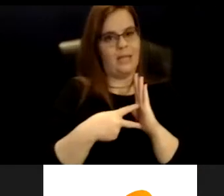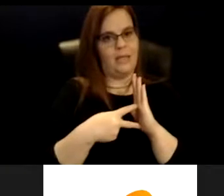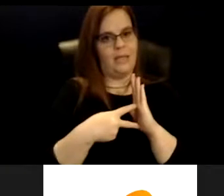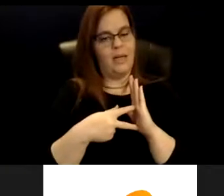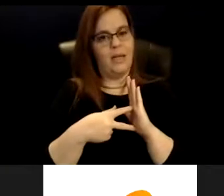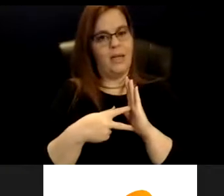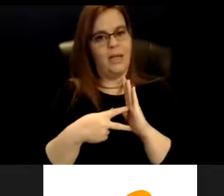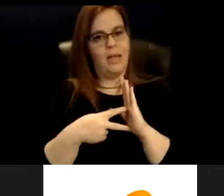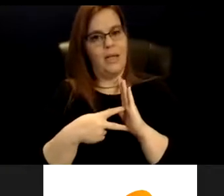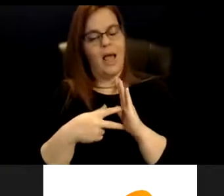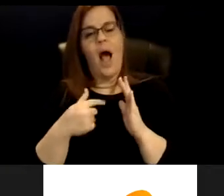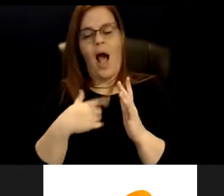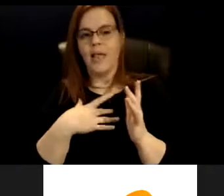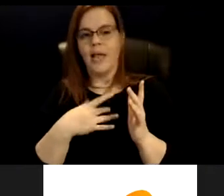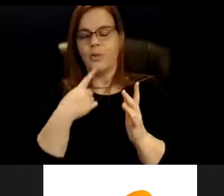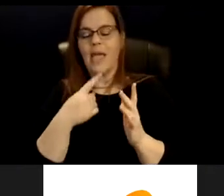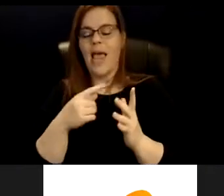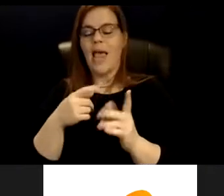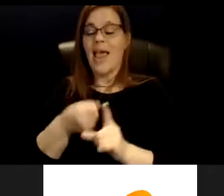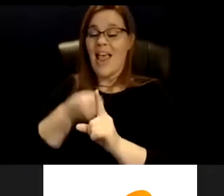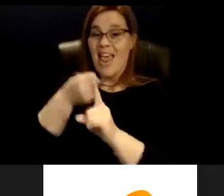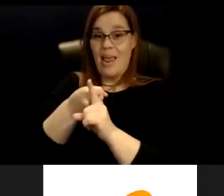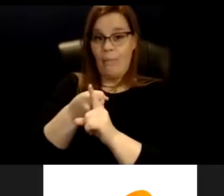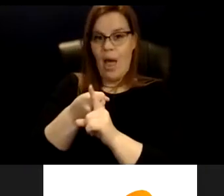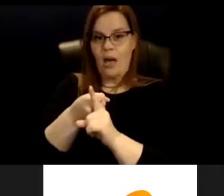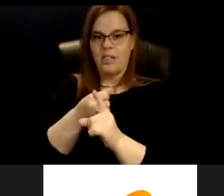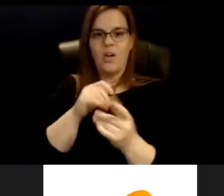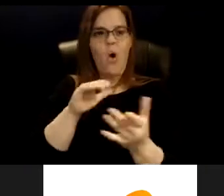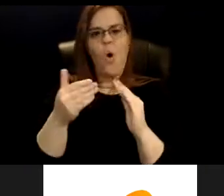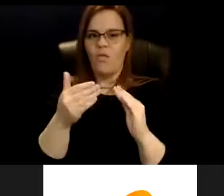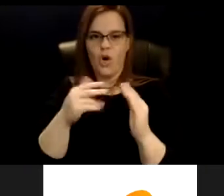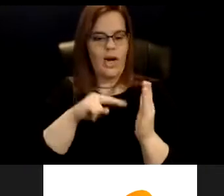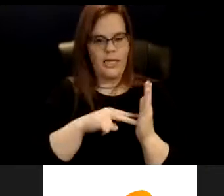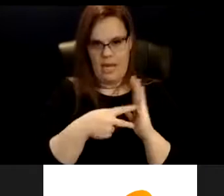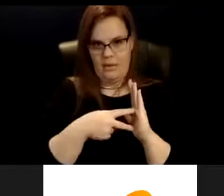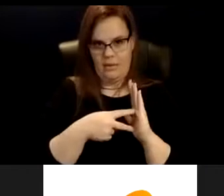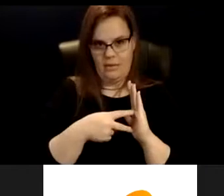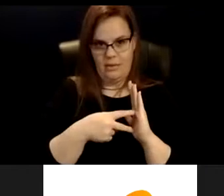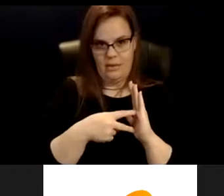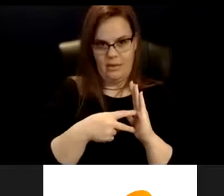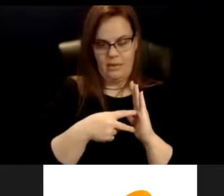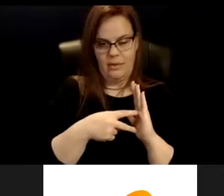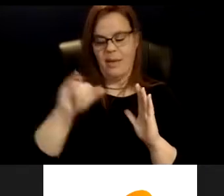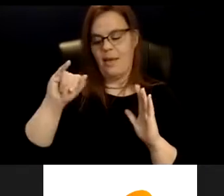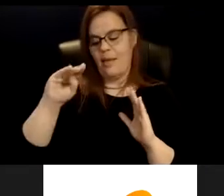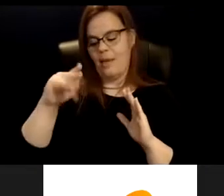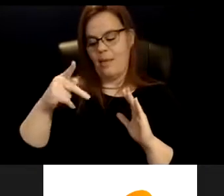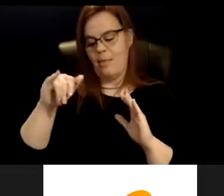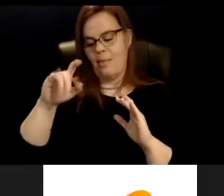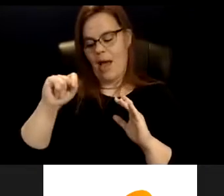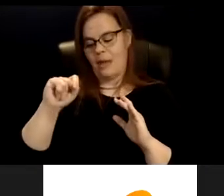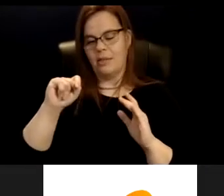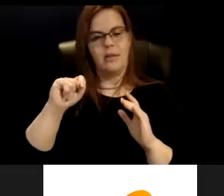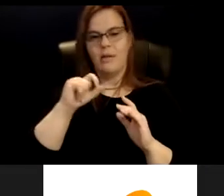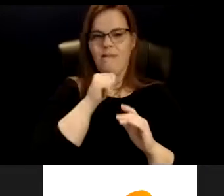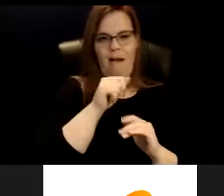over intent. Um, I will, I will, I guess, uh, take my language from PG